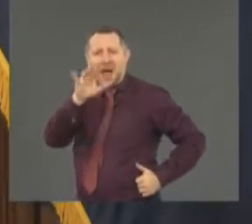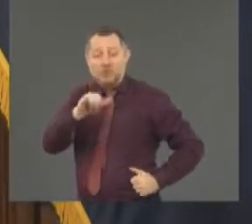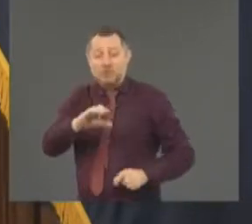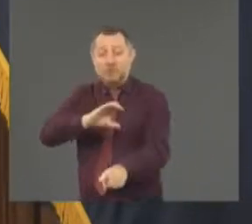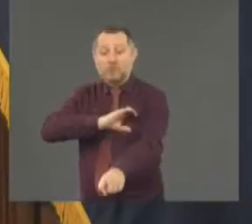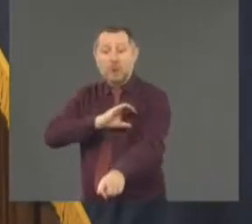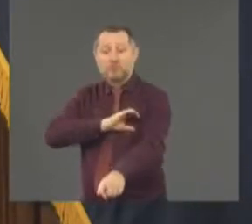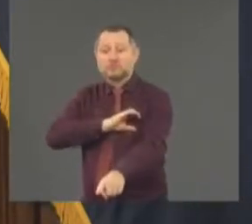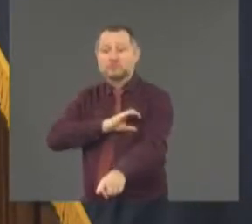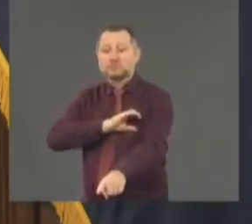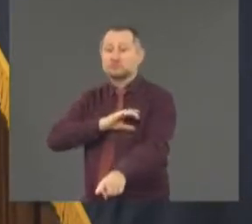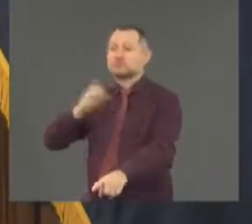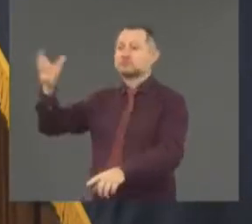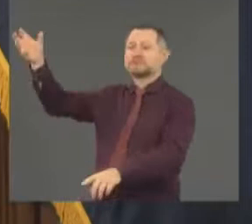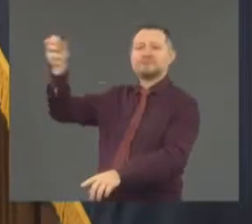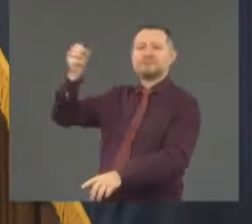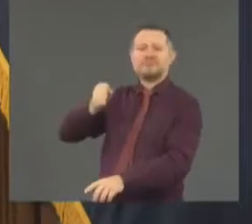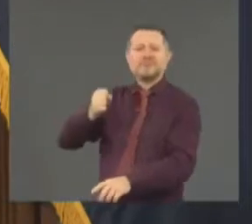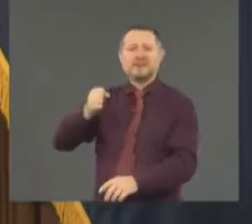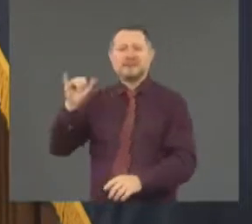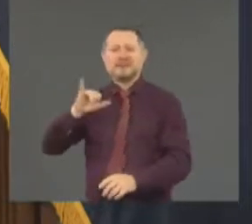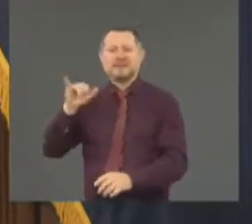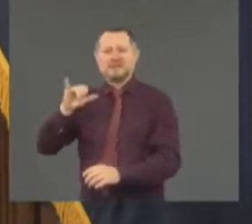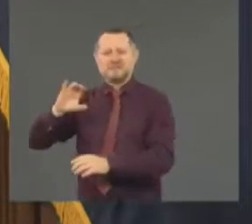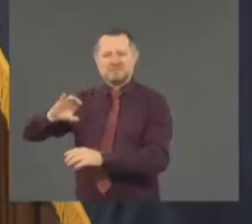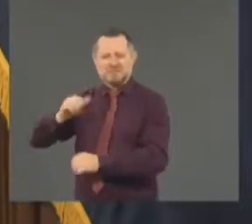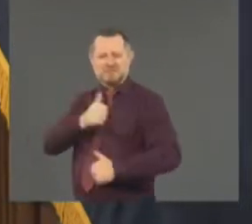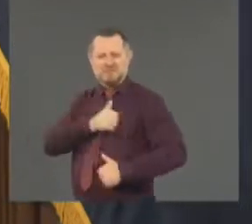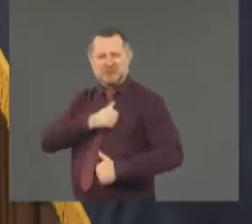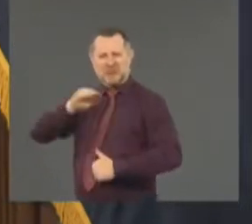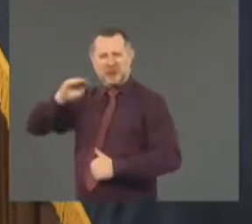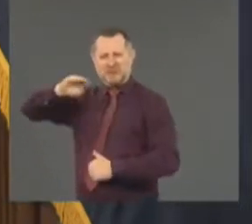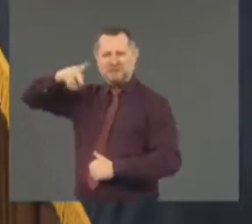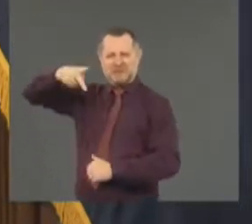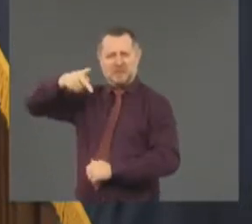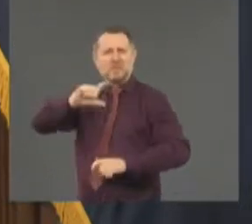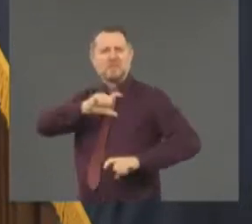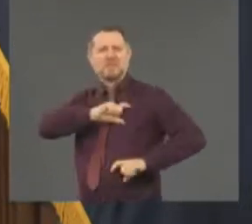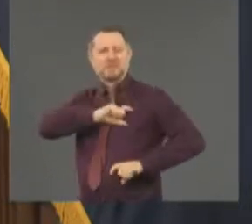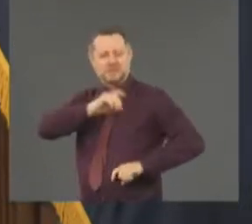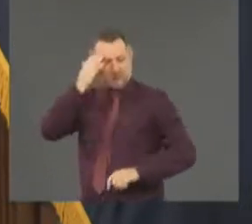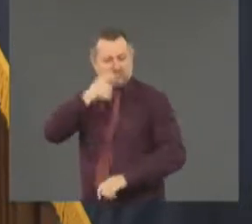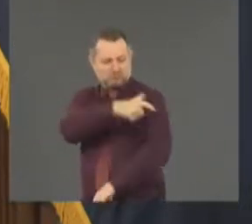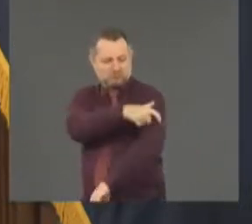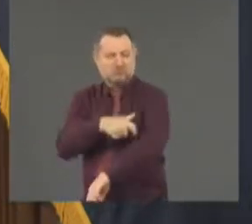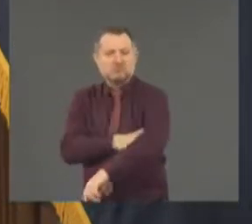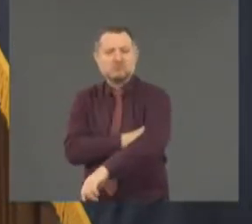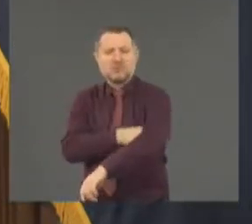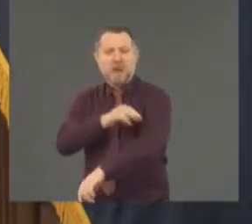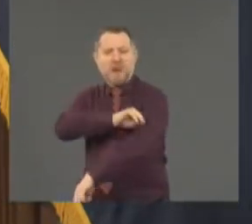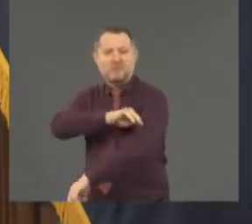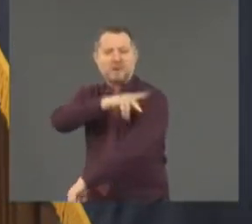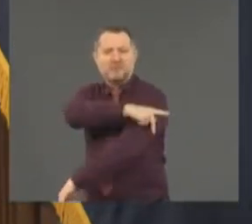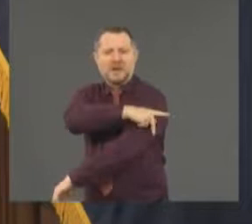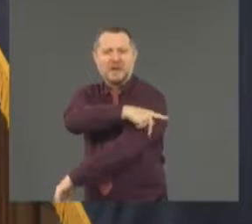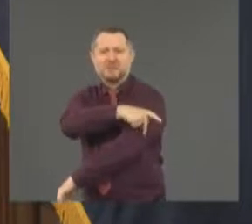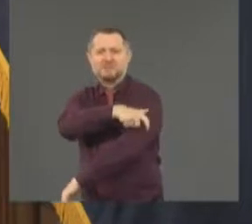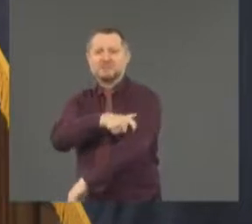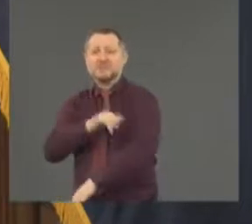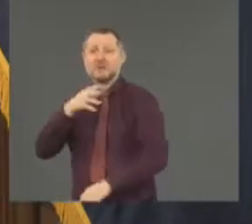police. That's what he did in Washington, D.C. He brought in the military to be the police. He,